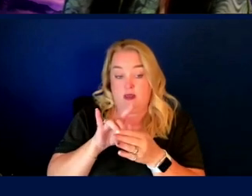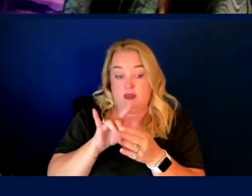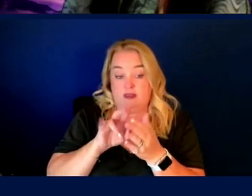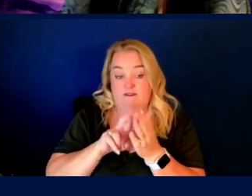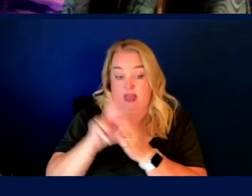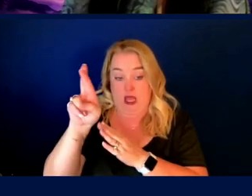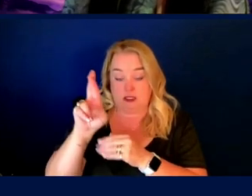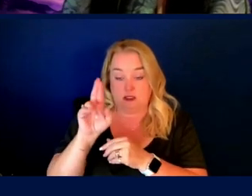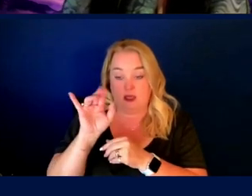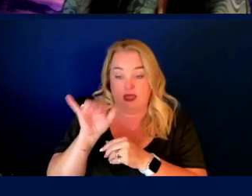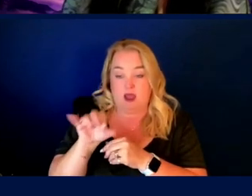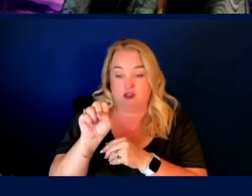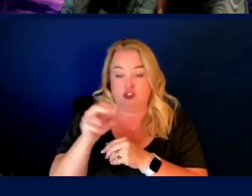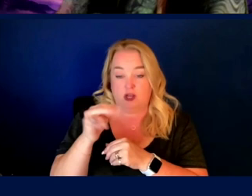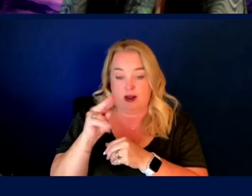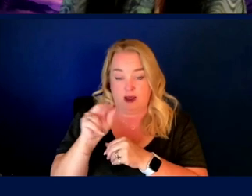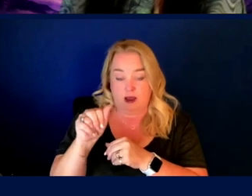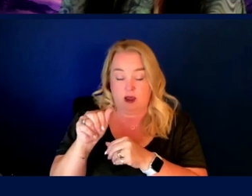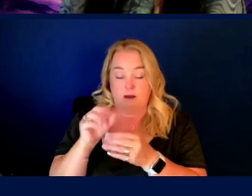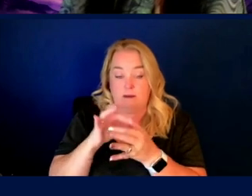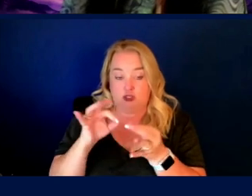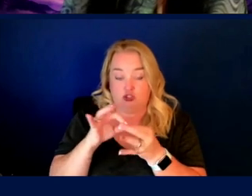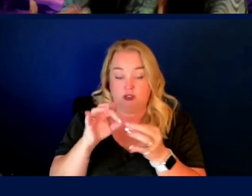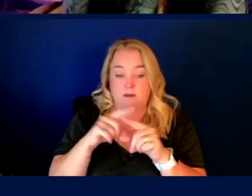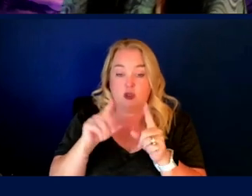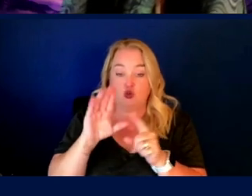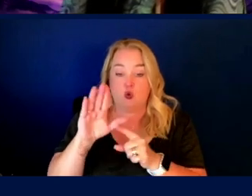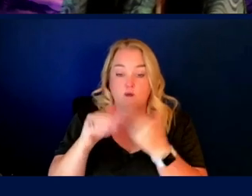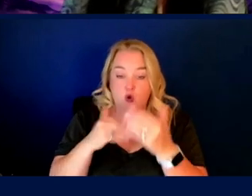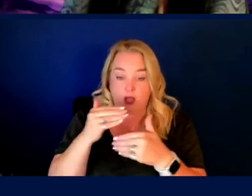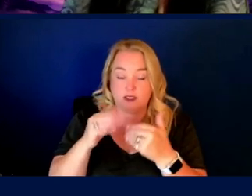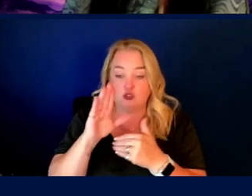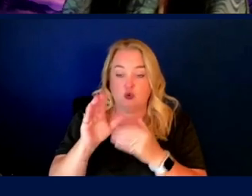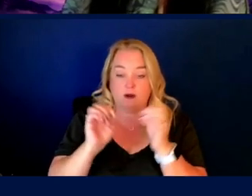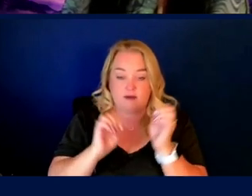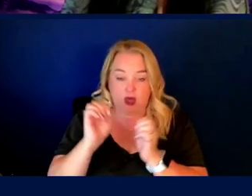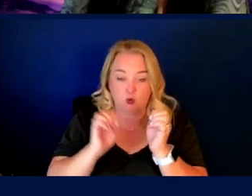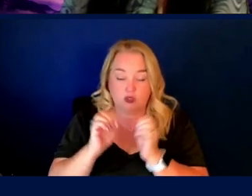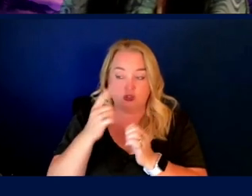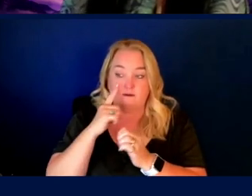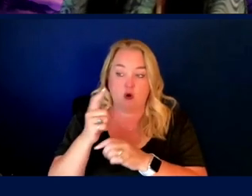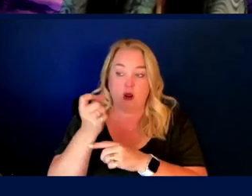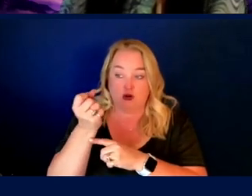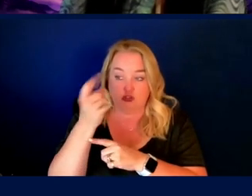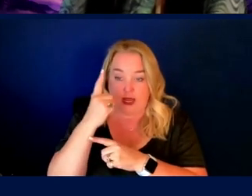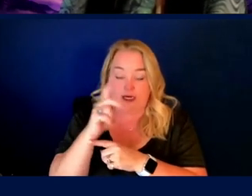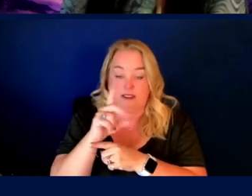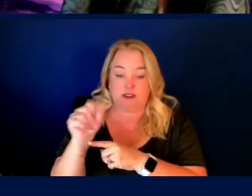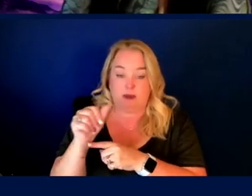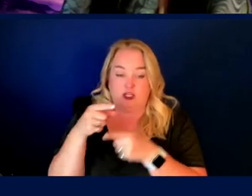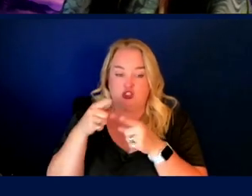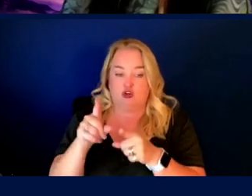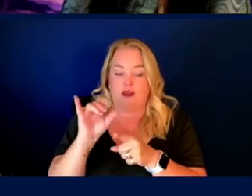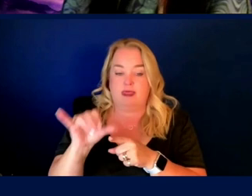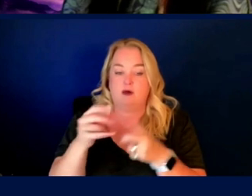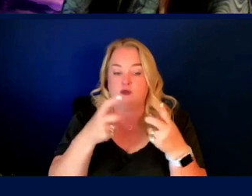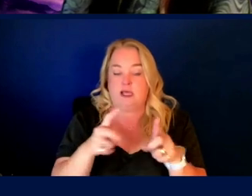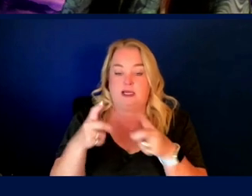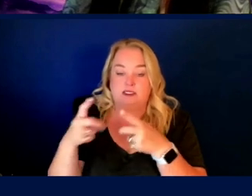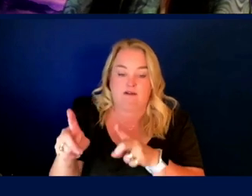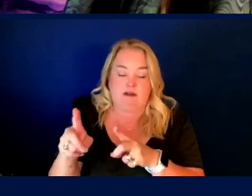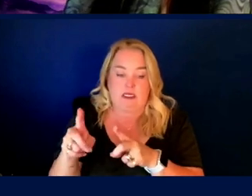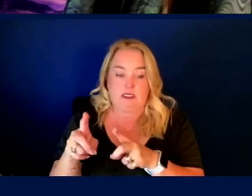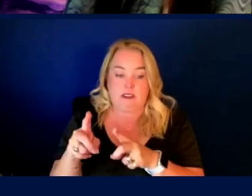Shana was mentioning, but as well as your processes and your evaluation methods for understanding disability, uh, you know, during these simulated activities